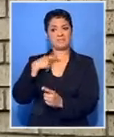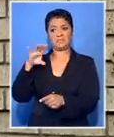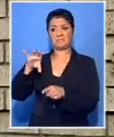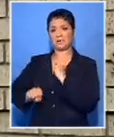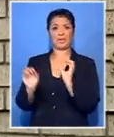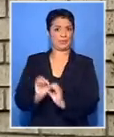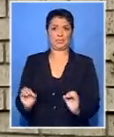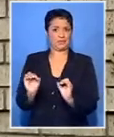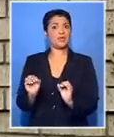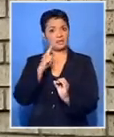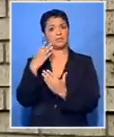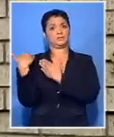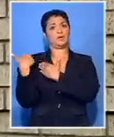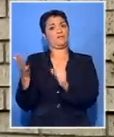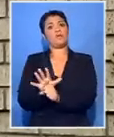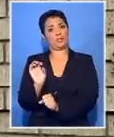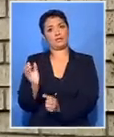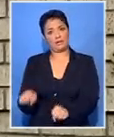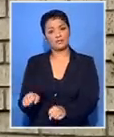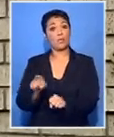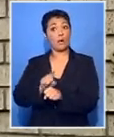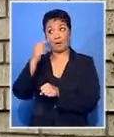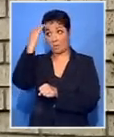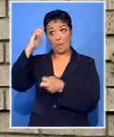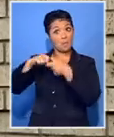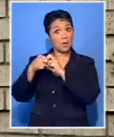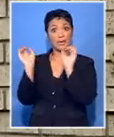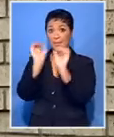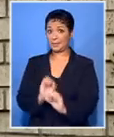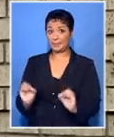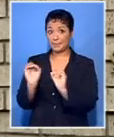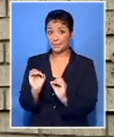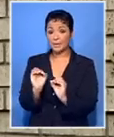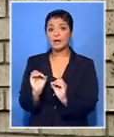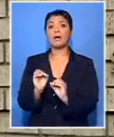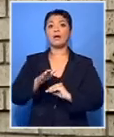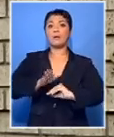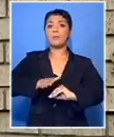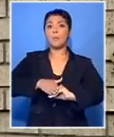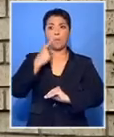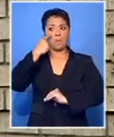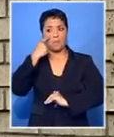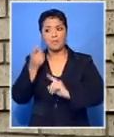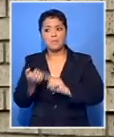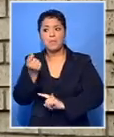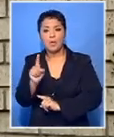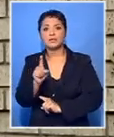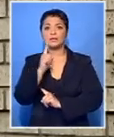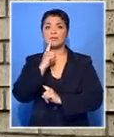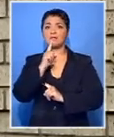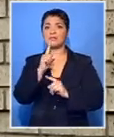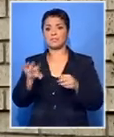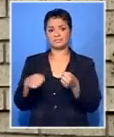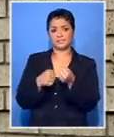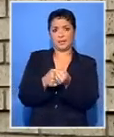reached. He can be held criminally responsible for it. All the other evidence that was forthcoming out of the report is basically collateral to that